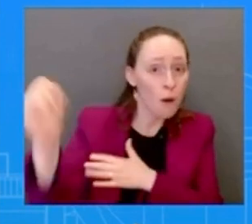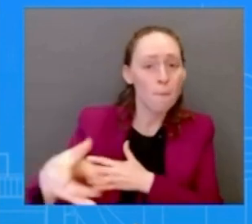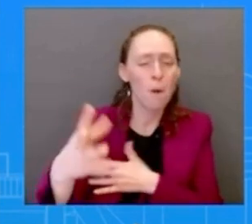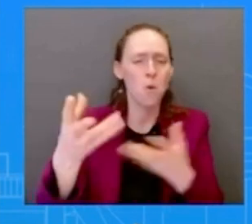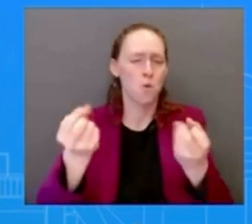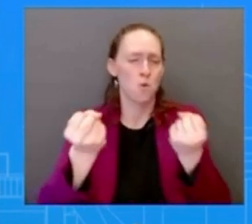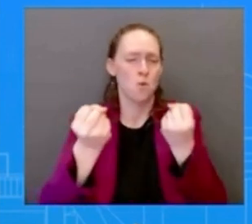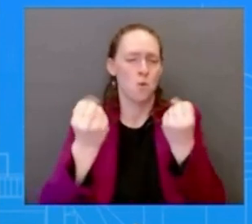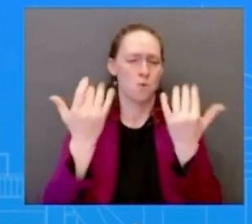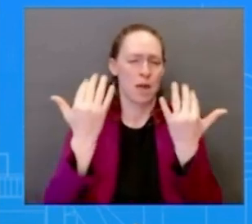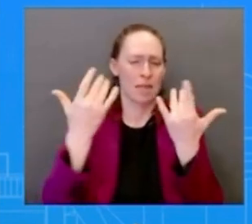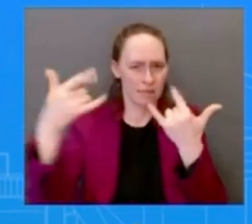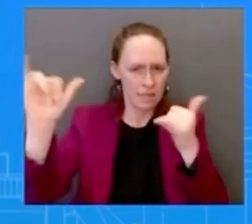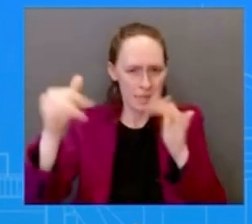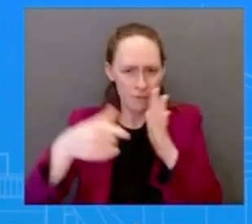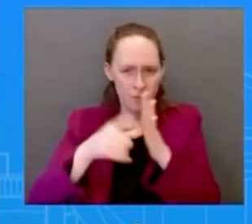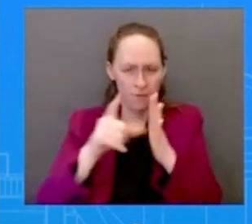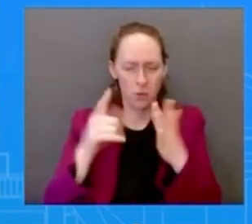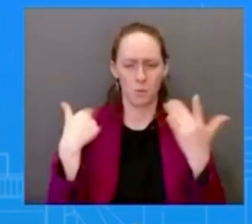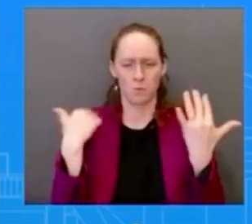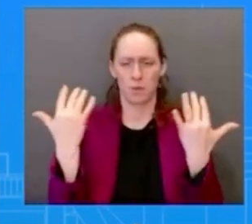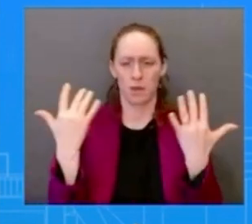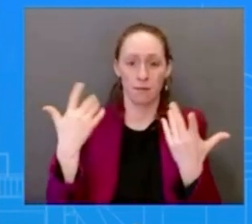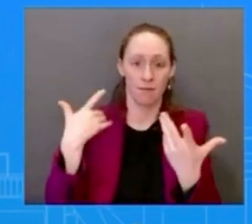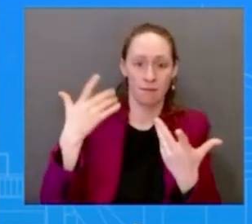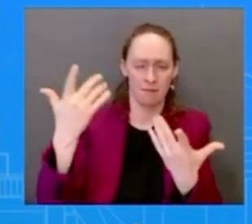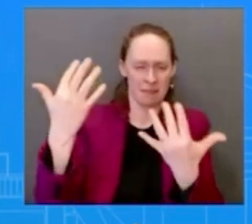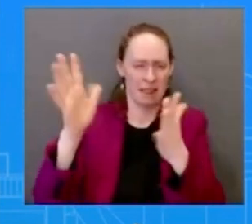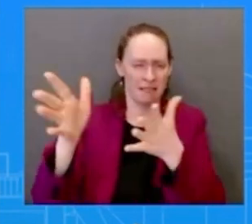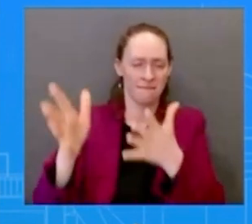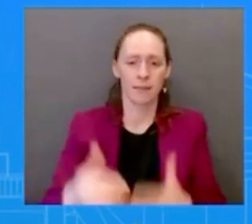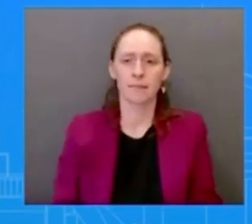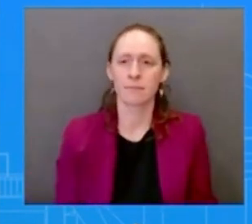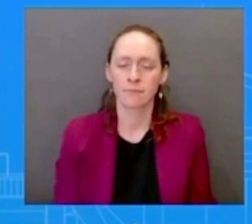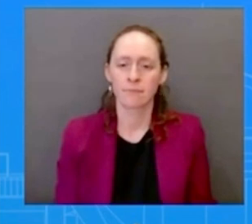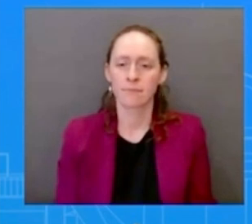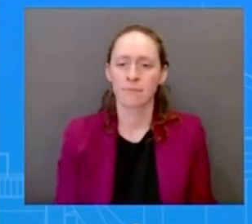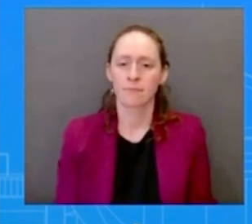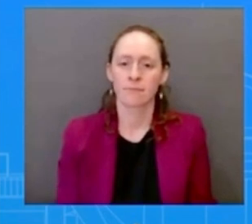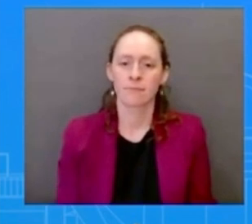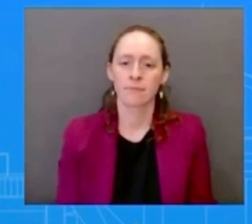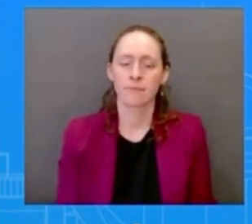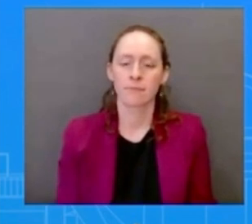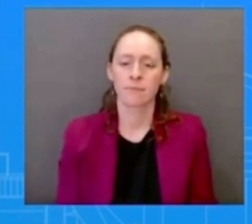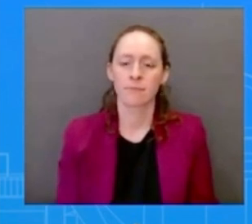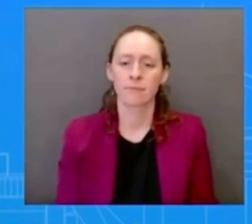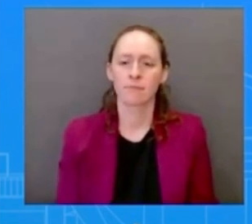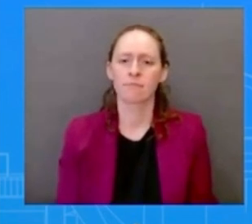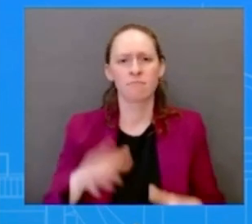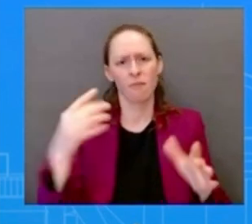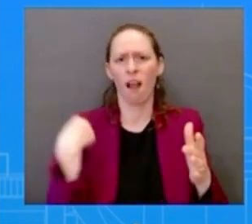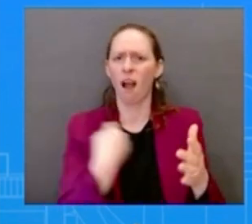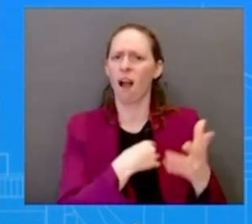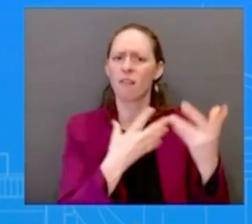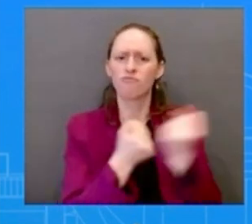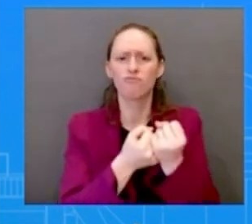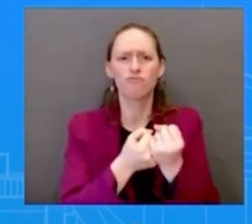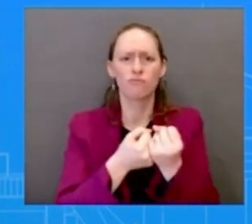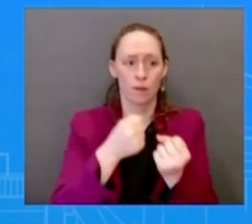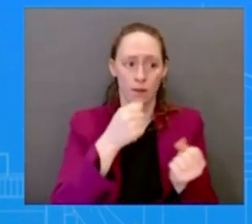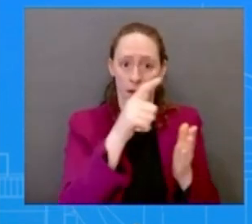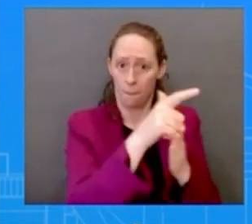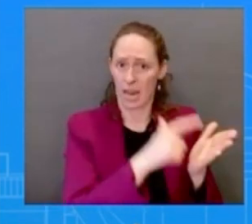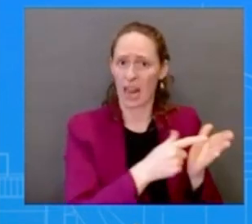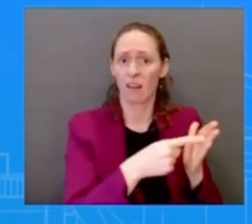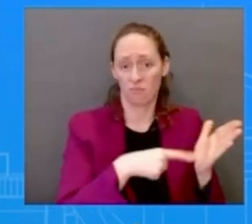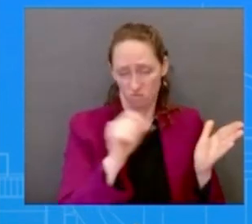from that process uh again going to support the bipartisan legislation that i've just spoke to look the bottom line is